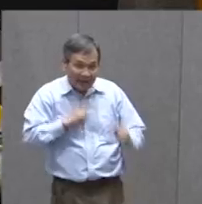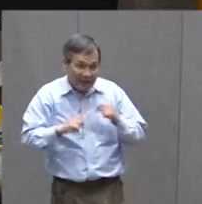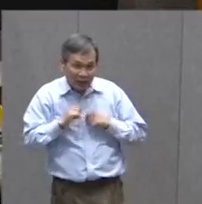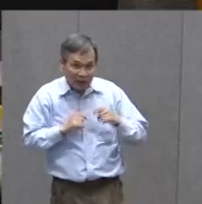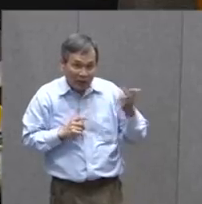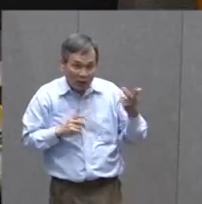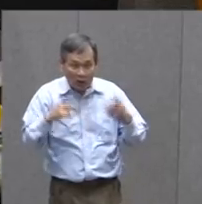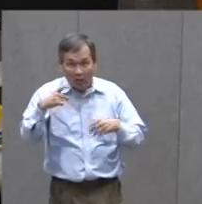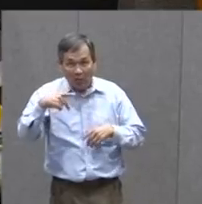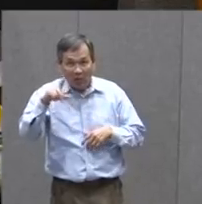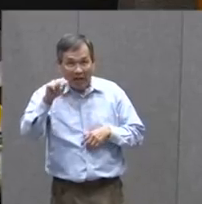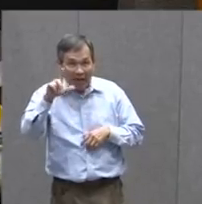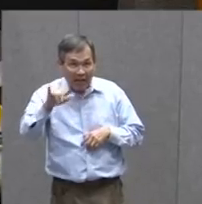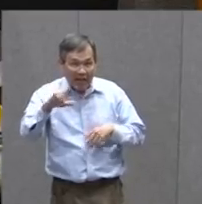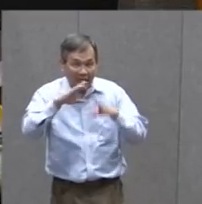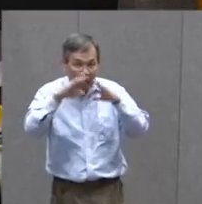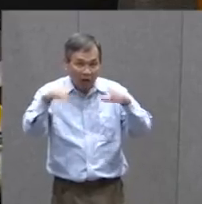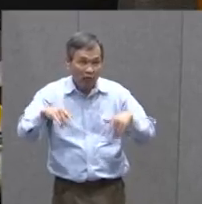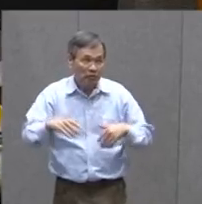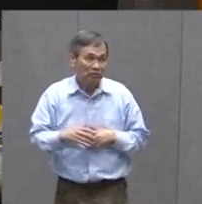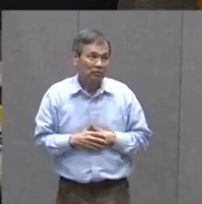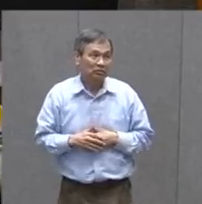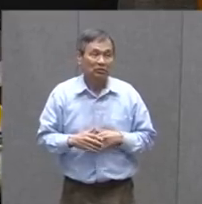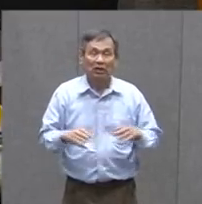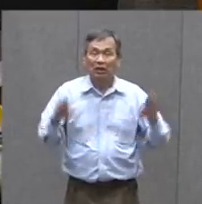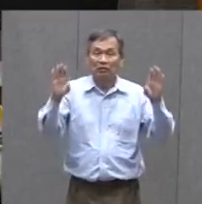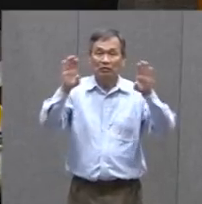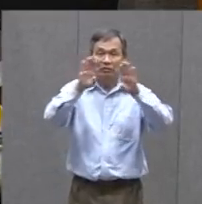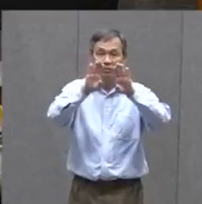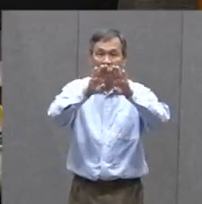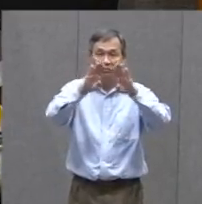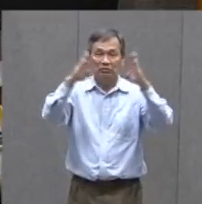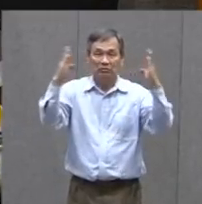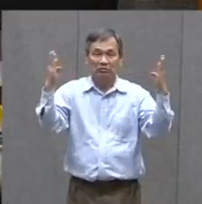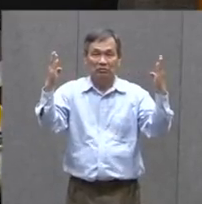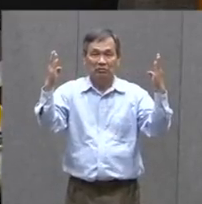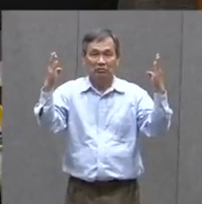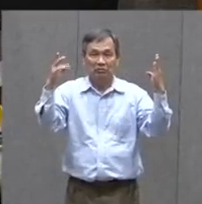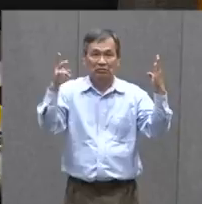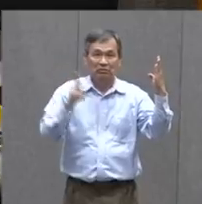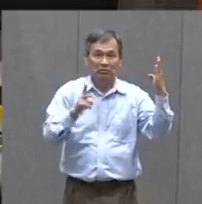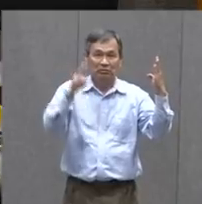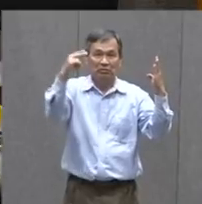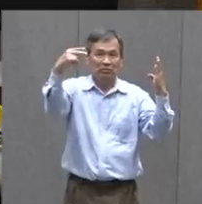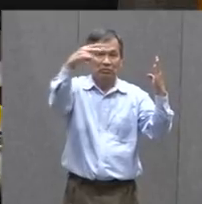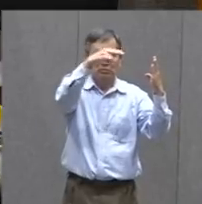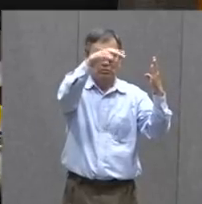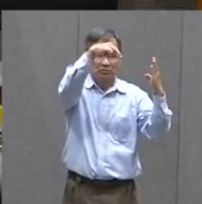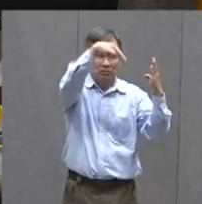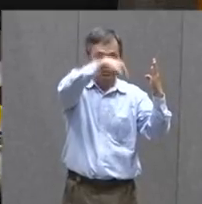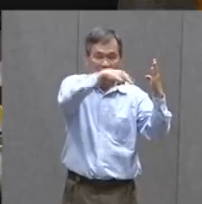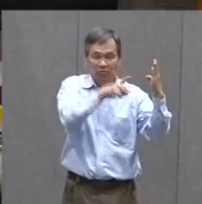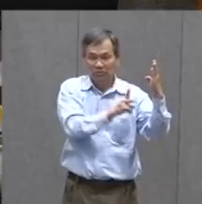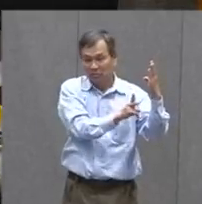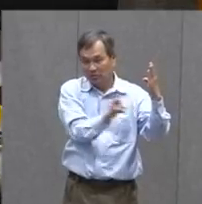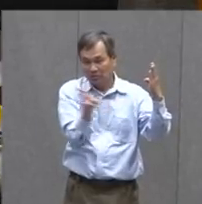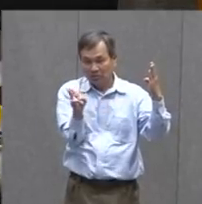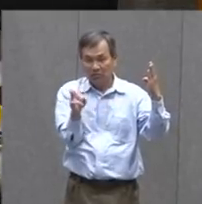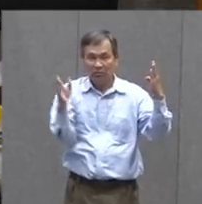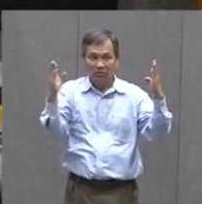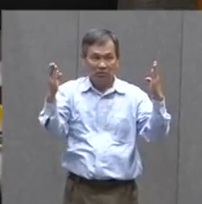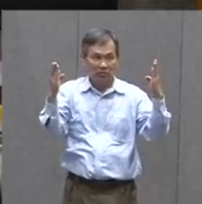Kitty Cat Playhouse I Should Say Which Is Just A Tri-fold Board Cut With The Rectangle Out And Then I Glued